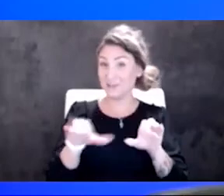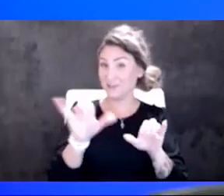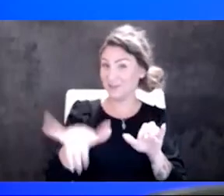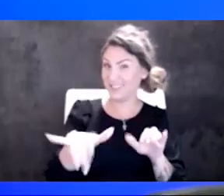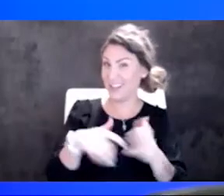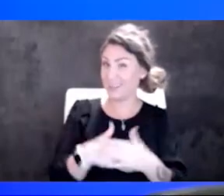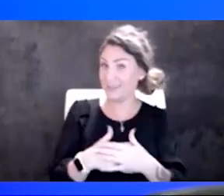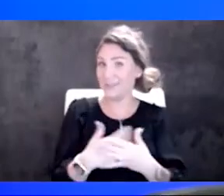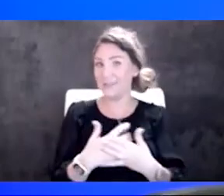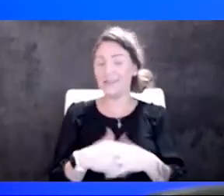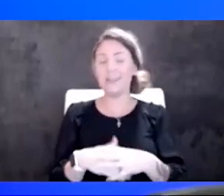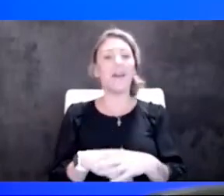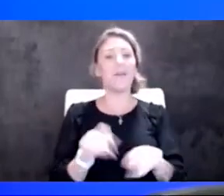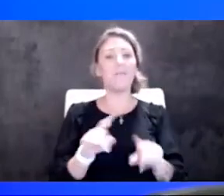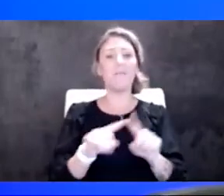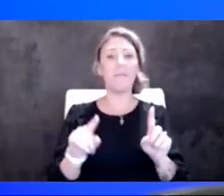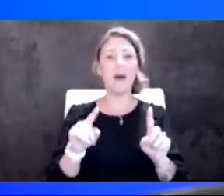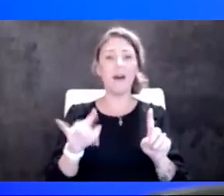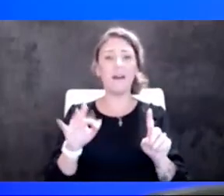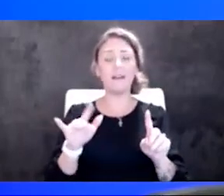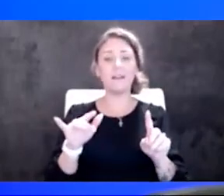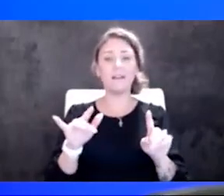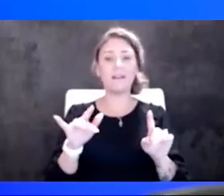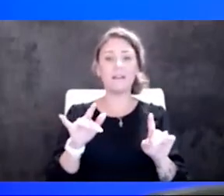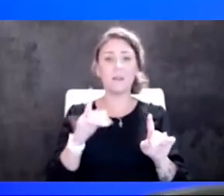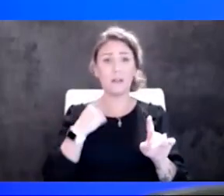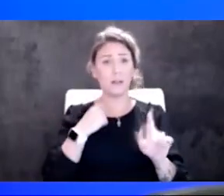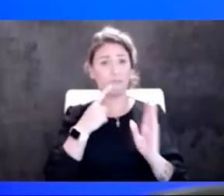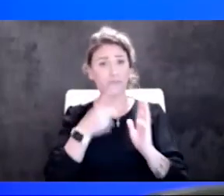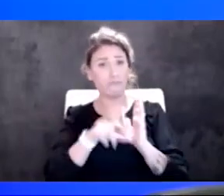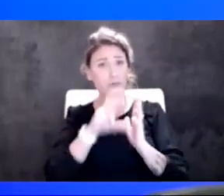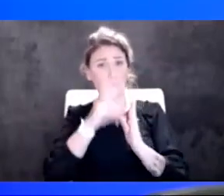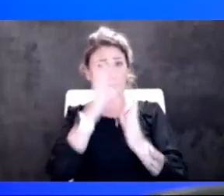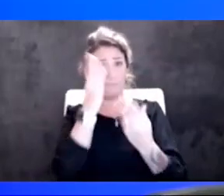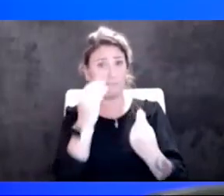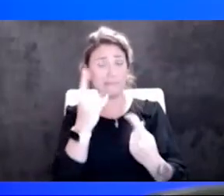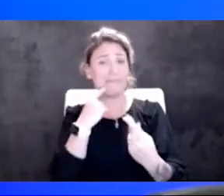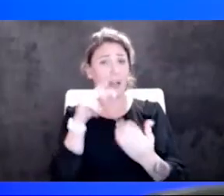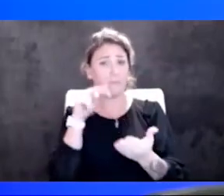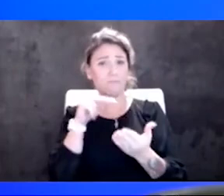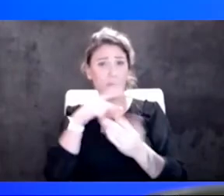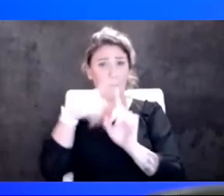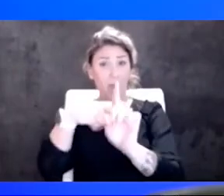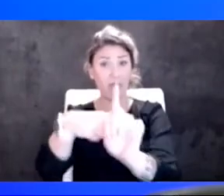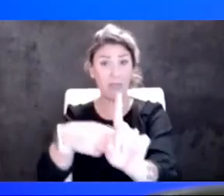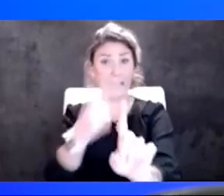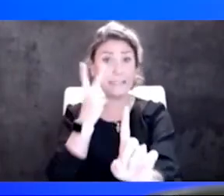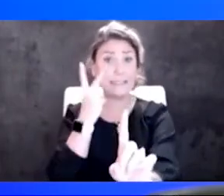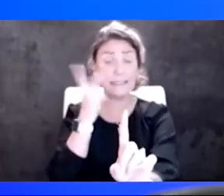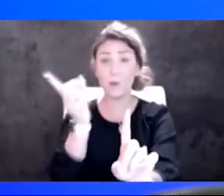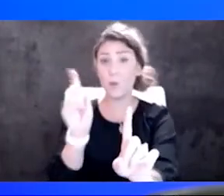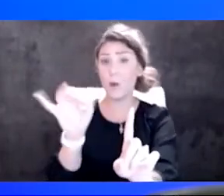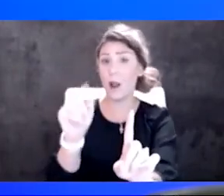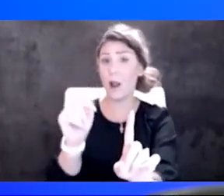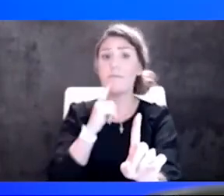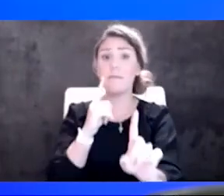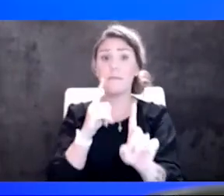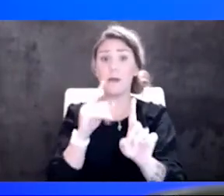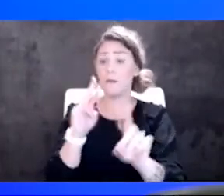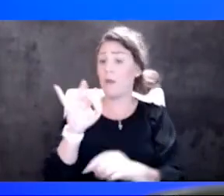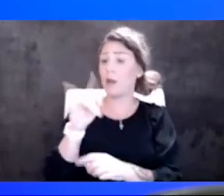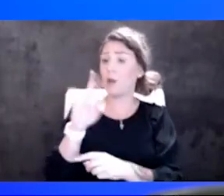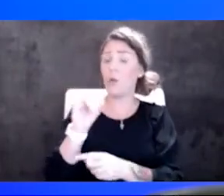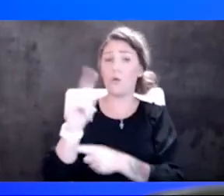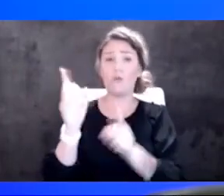you is, uh, you know, we look at this data. I look at it myself every month, see where we're at and the monoclonal antibodies are doing a really good